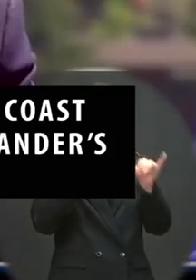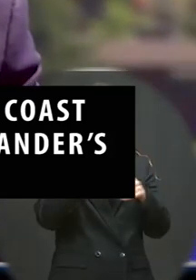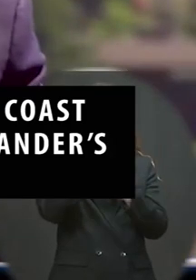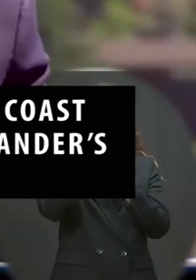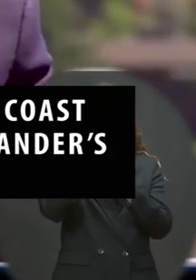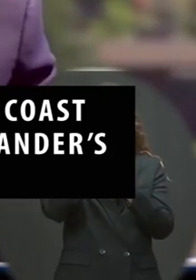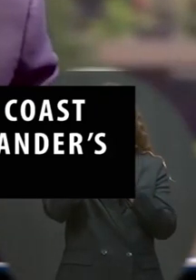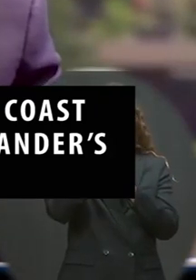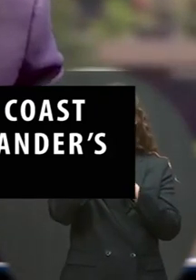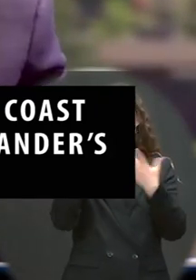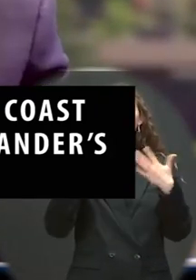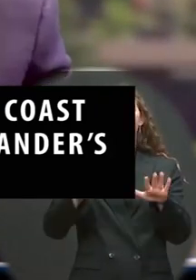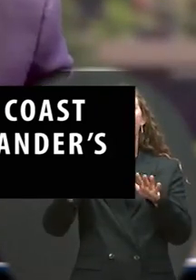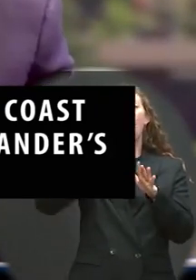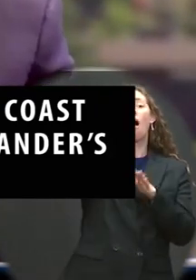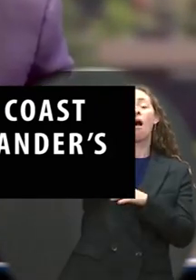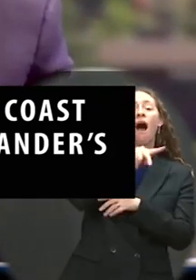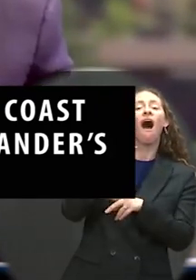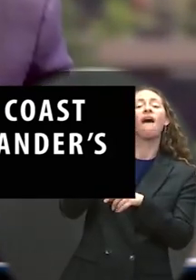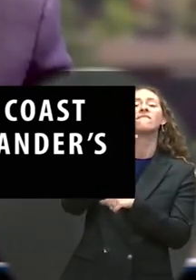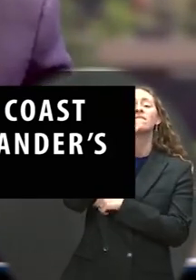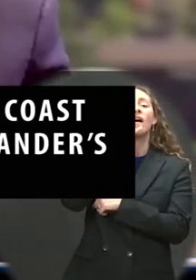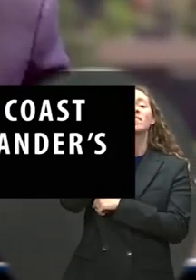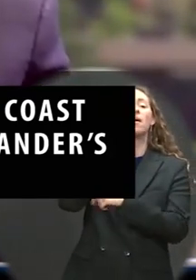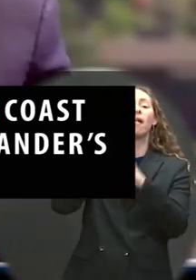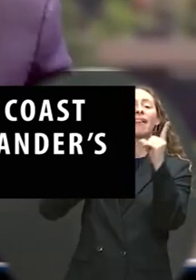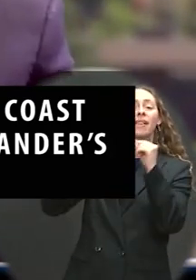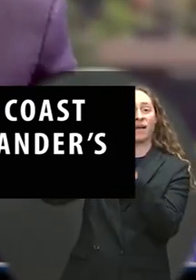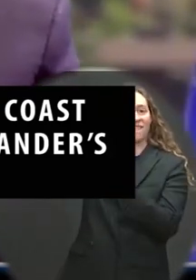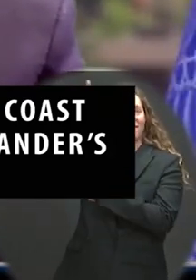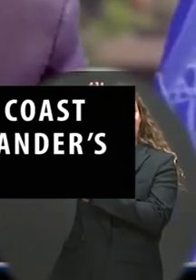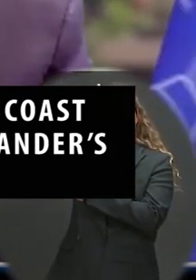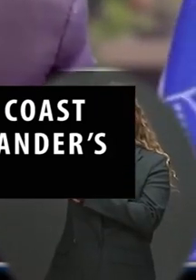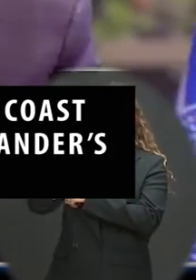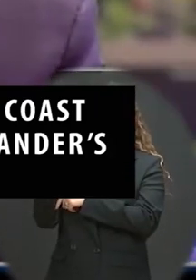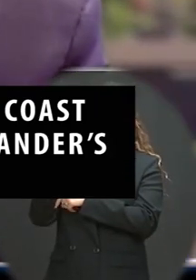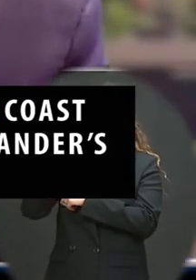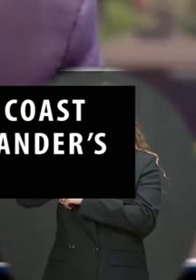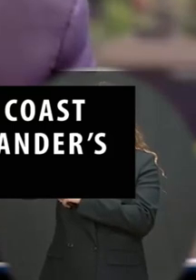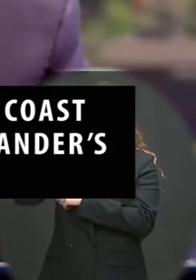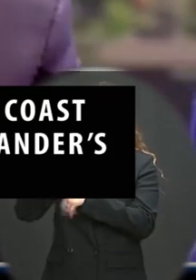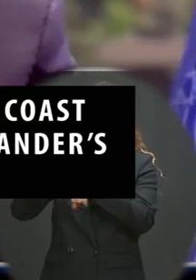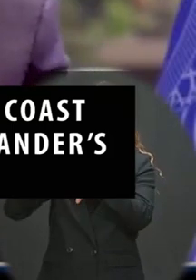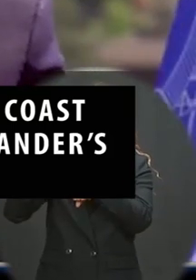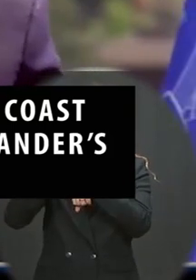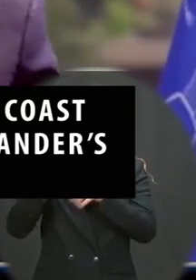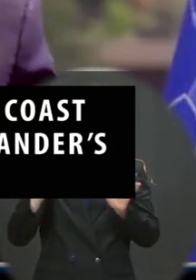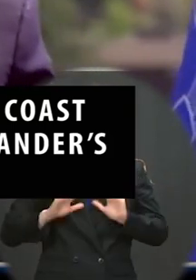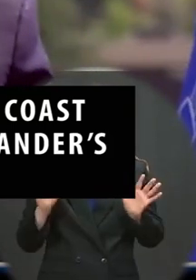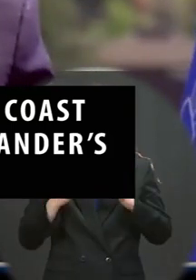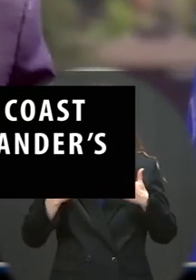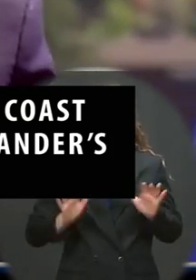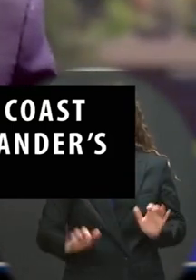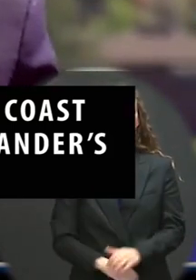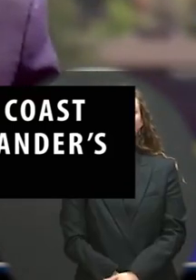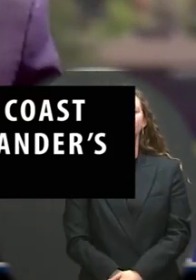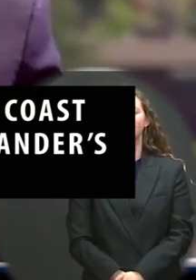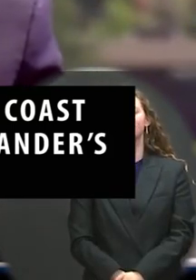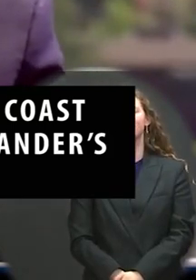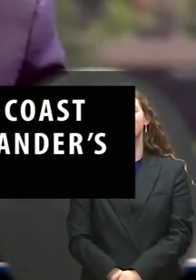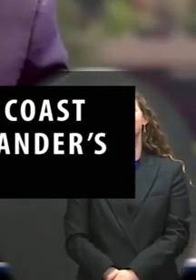I brought with me a former Academy grad who now serves as my Coast Guard melee, Lieutenant Commander